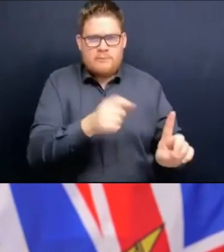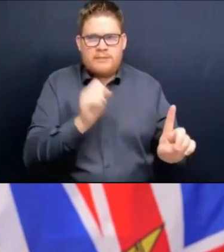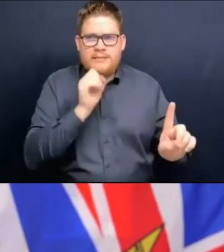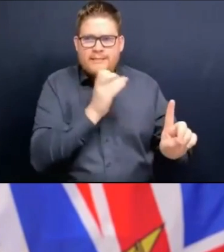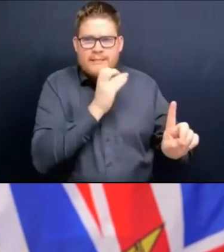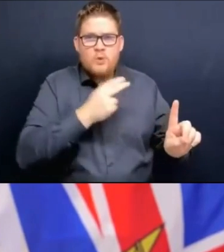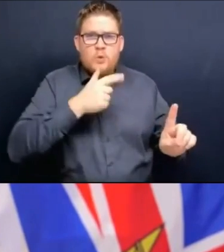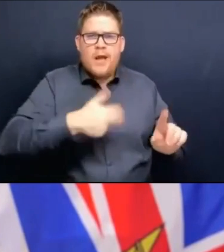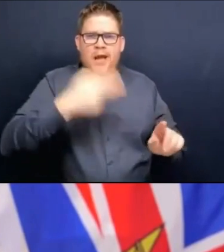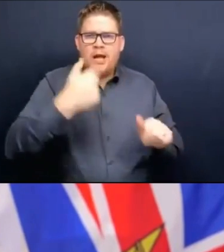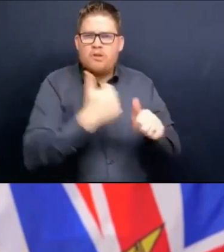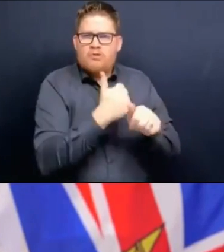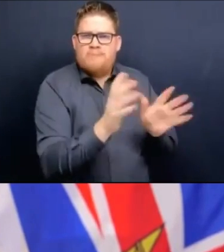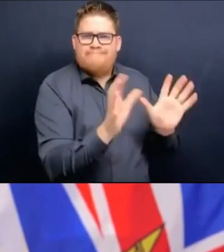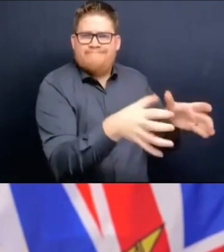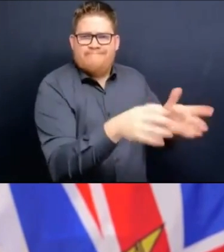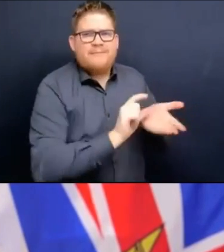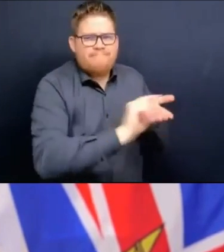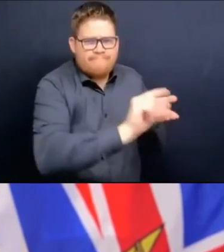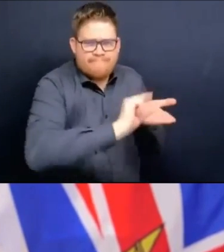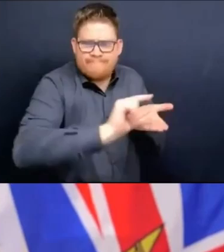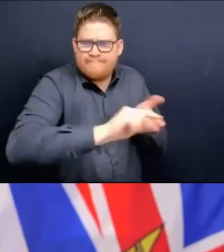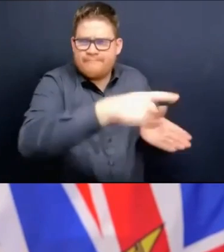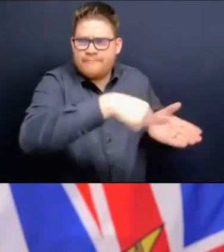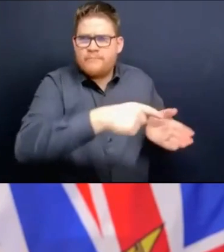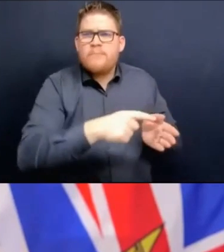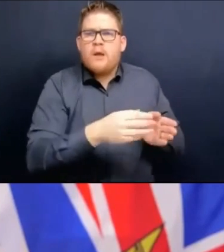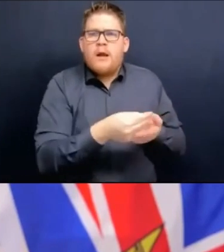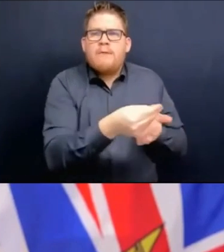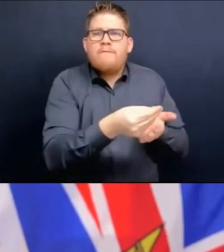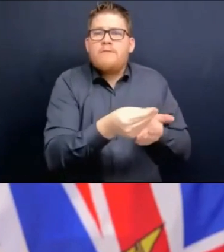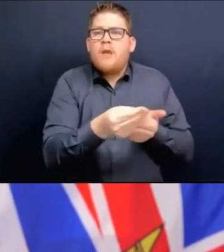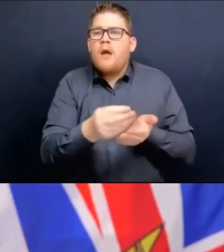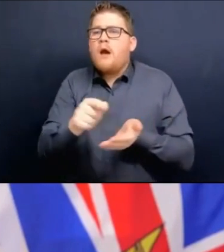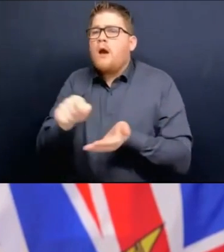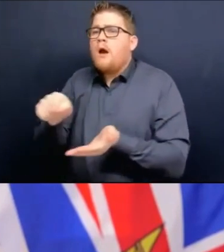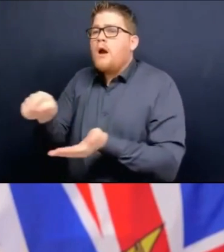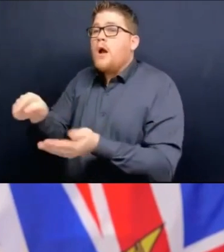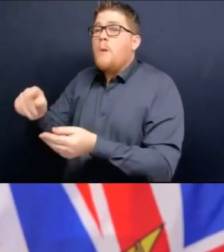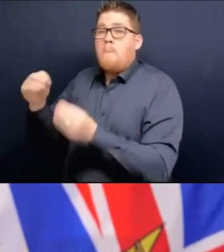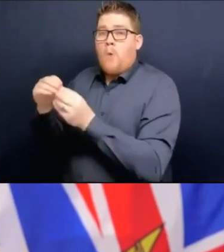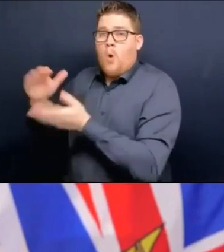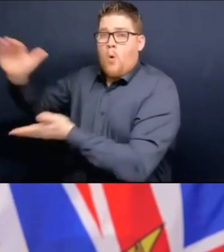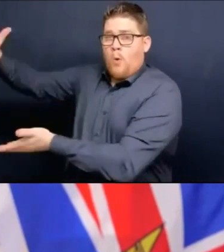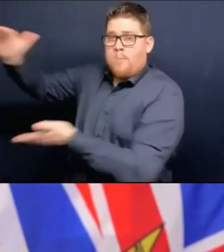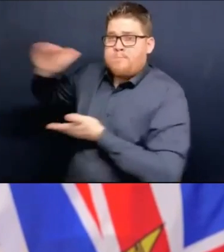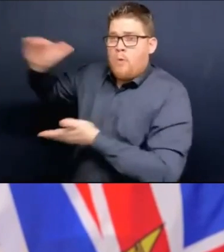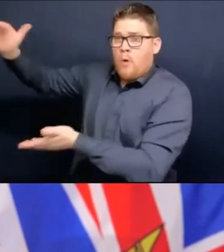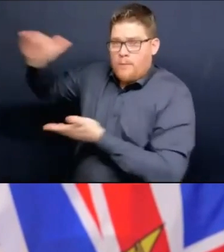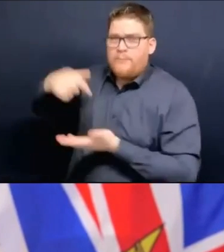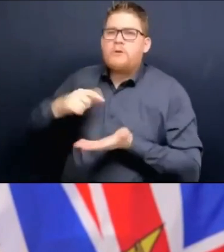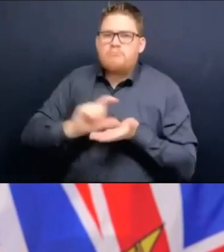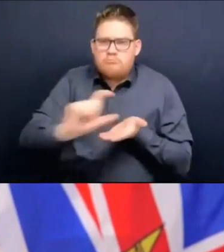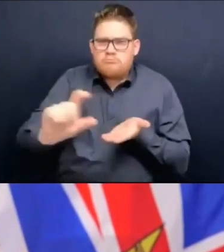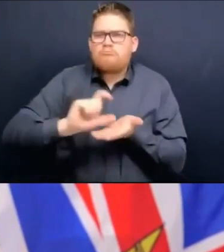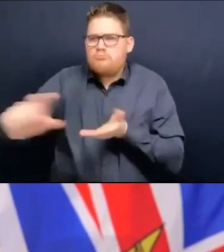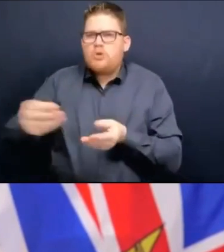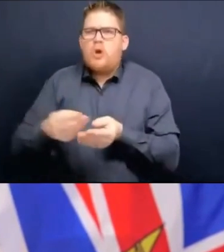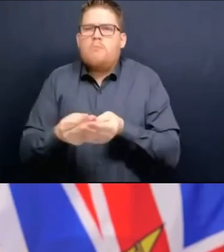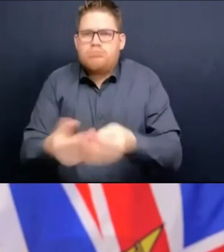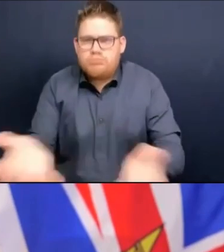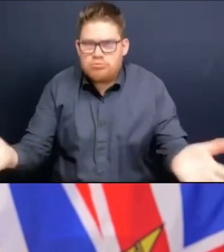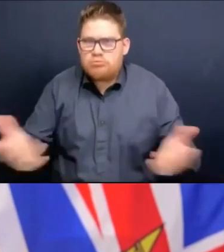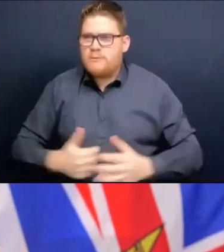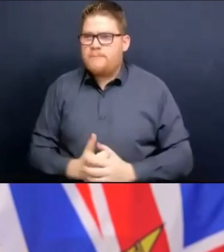higher risk individuals but will expand to the broader population as the infantory continues to arrive. It's important to